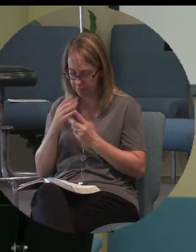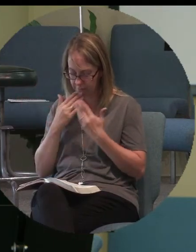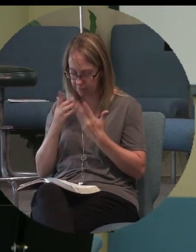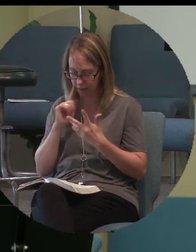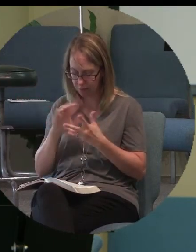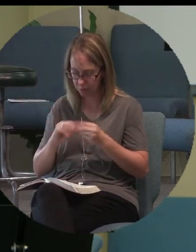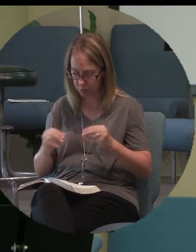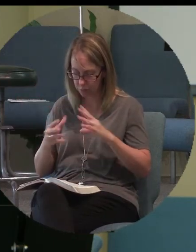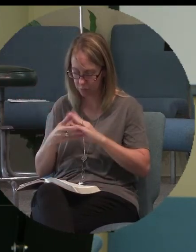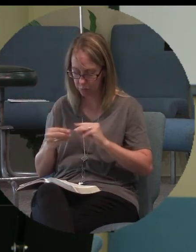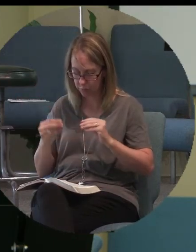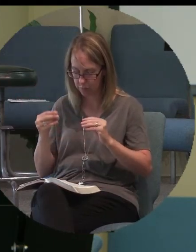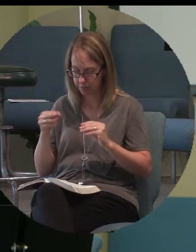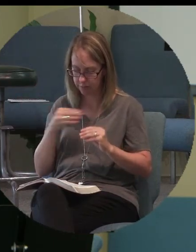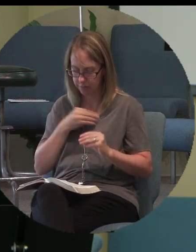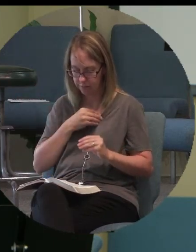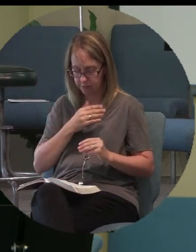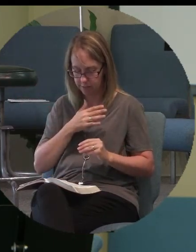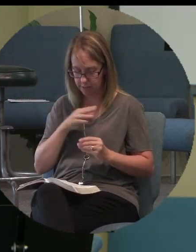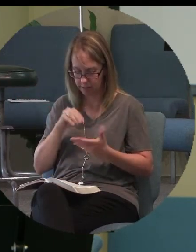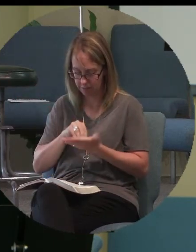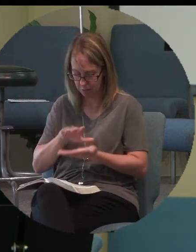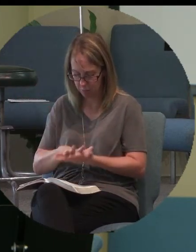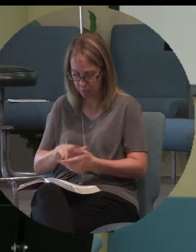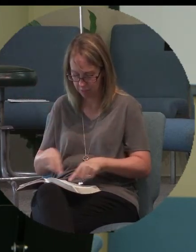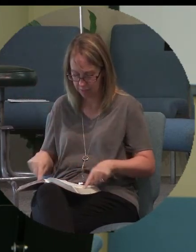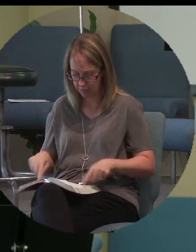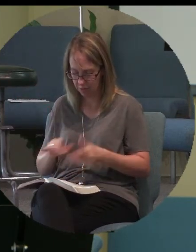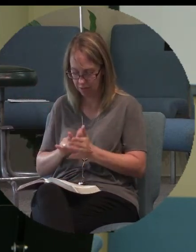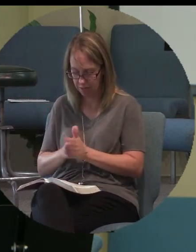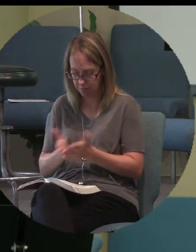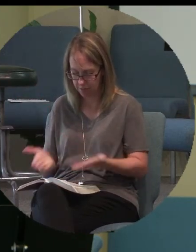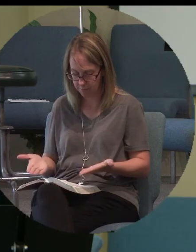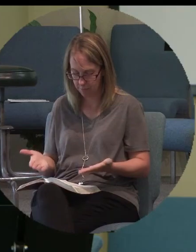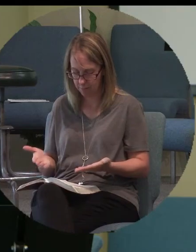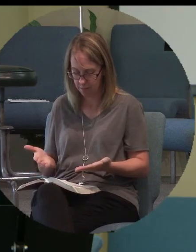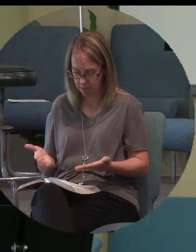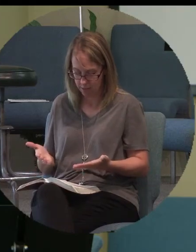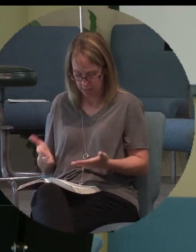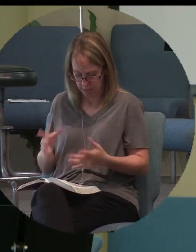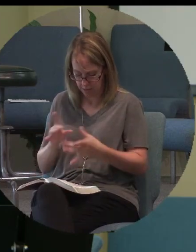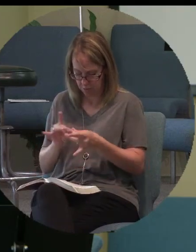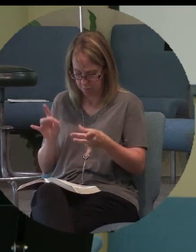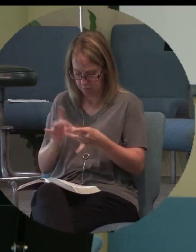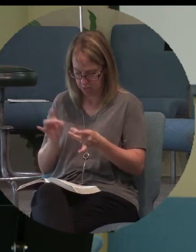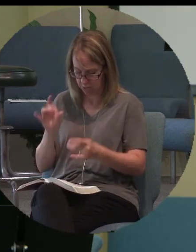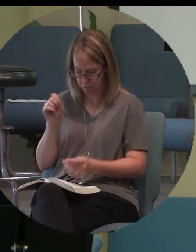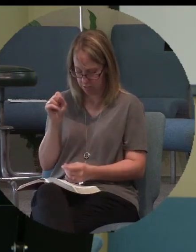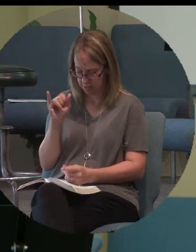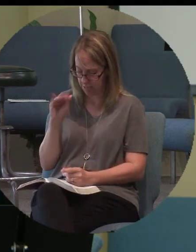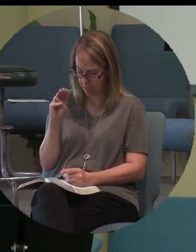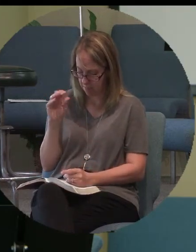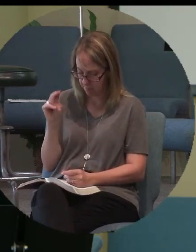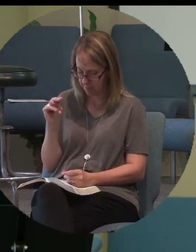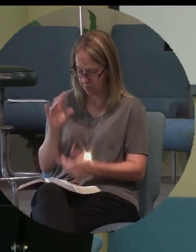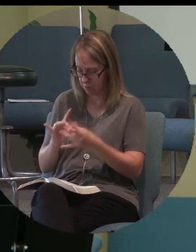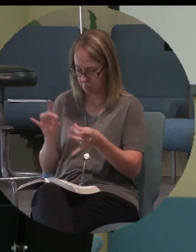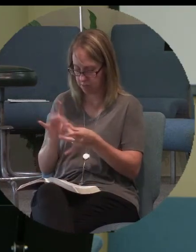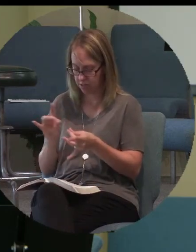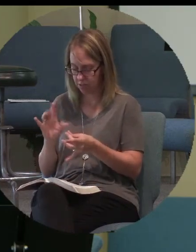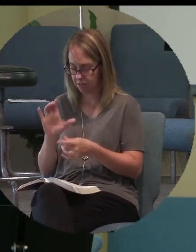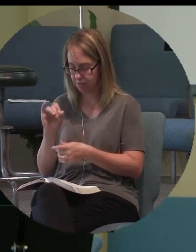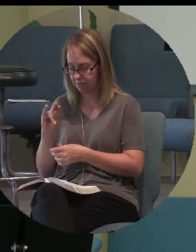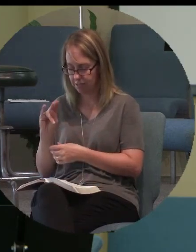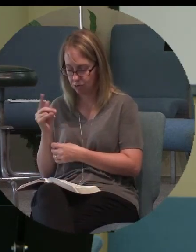stories that you put in the Bible. God how you mentioned Simon how you mentioned the sin territory